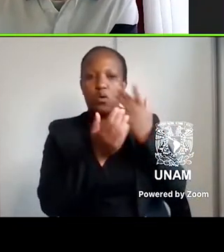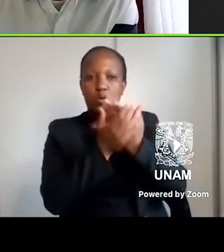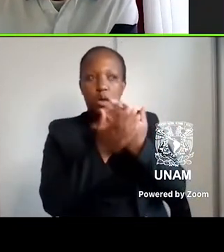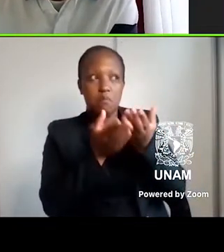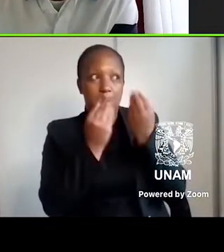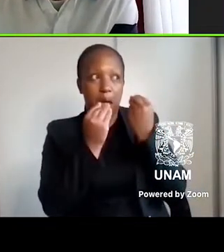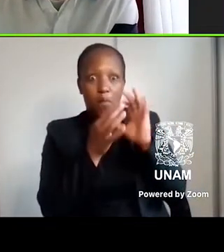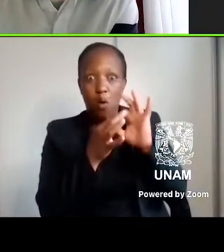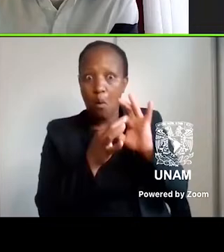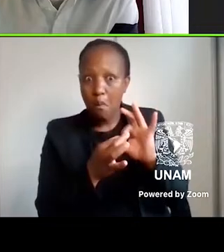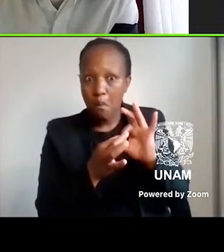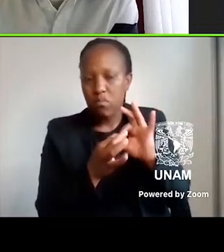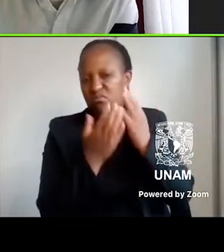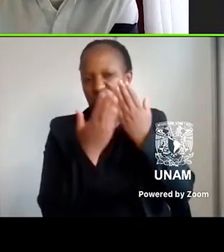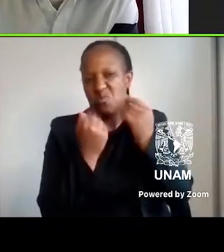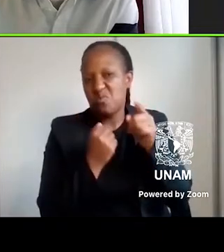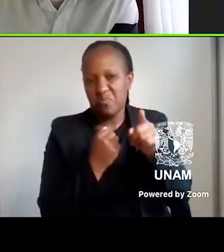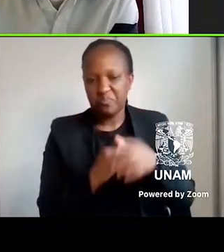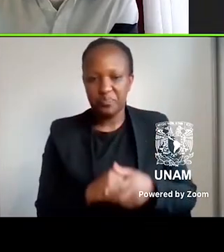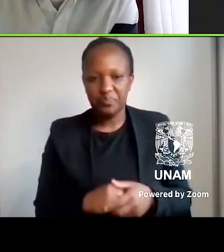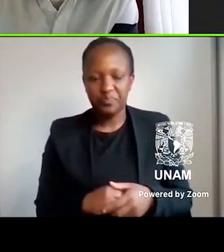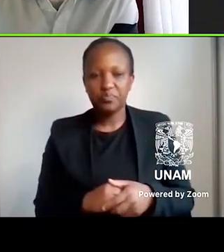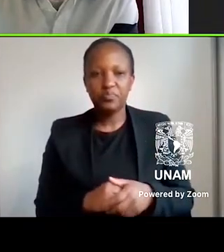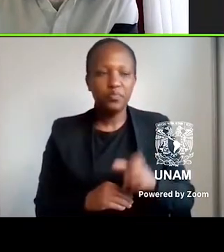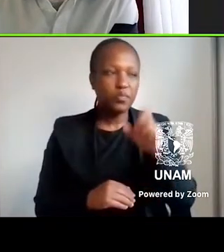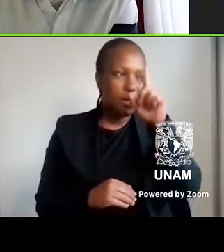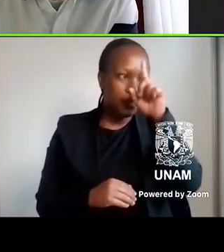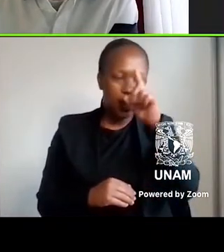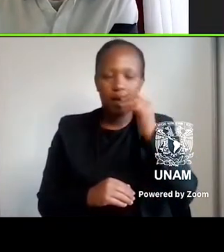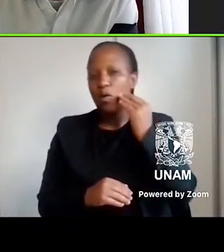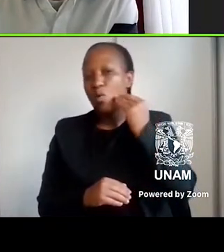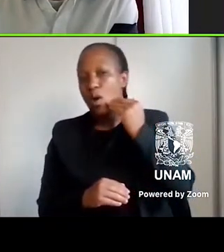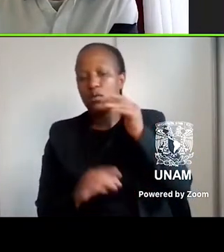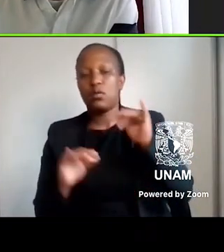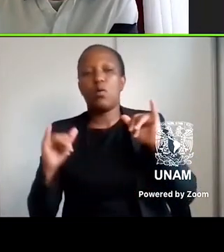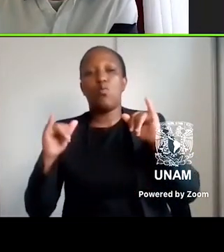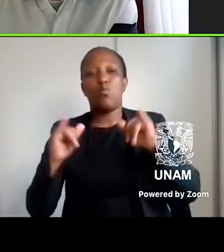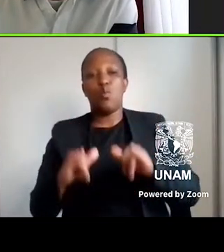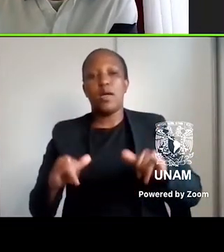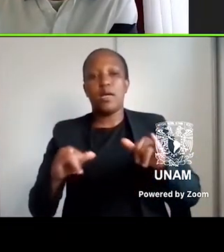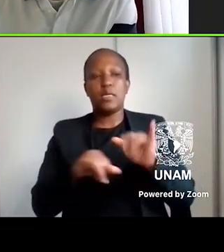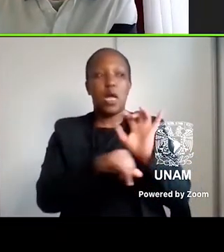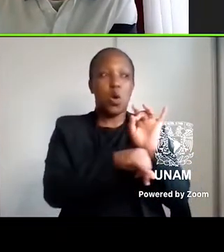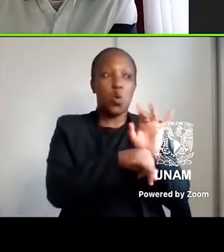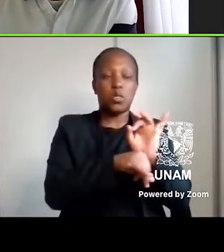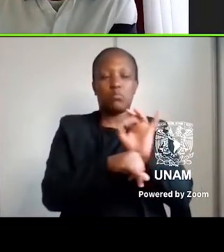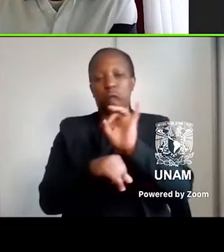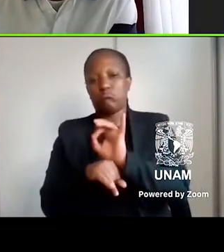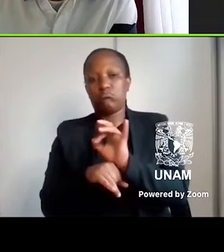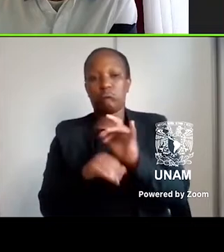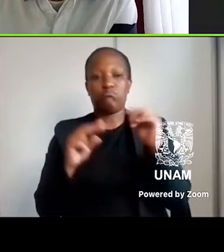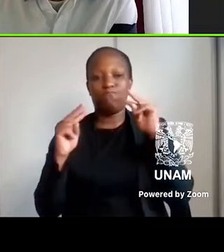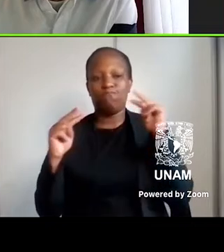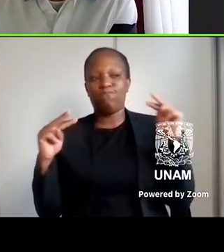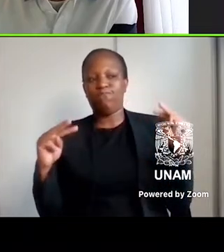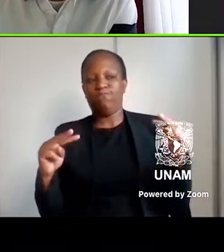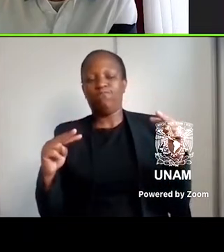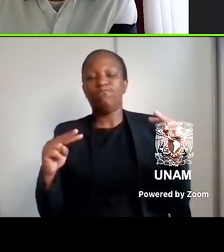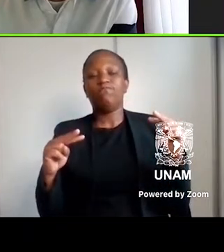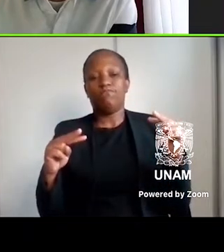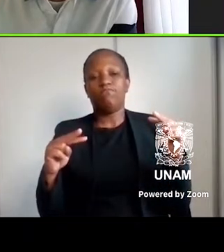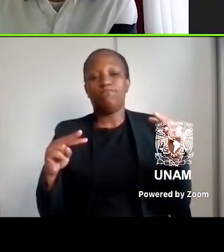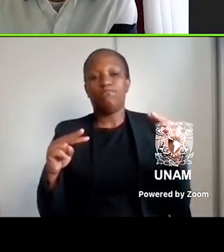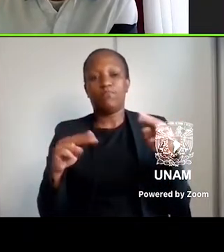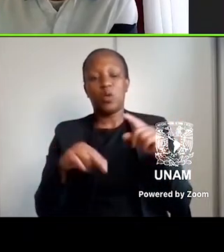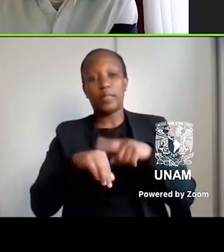at last. Both Black and White wait, consulting the opposite ends of the temporal spectrum in a protracted moment of